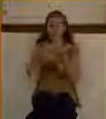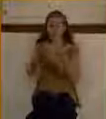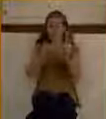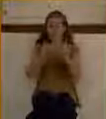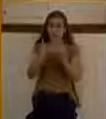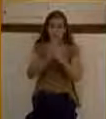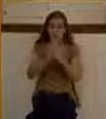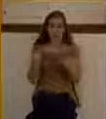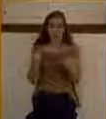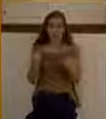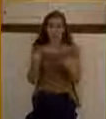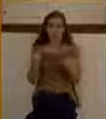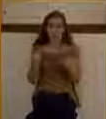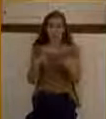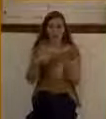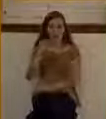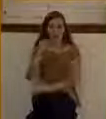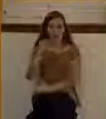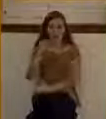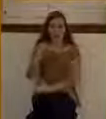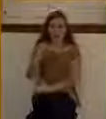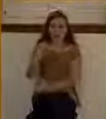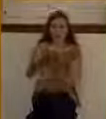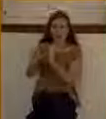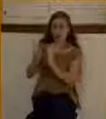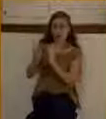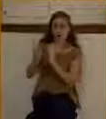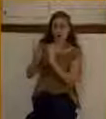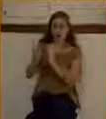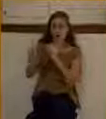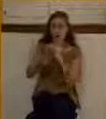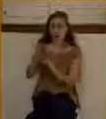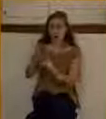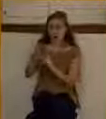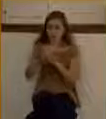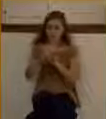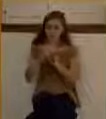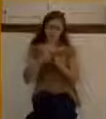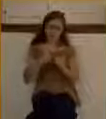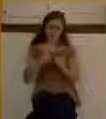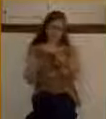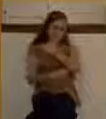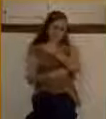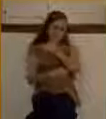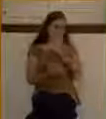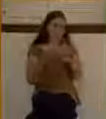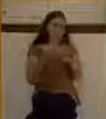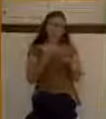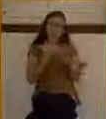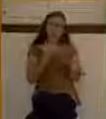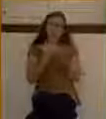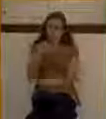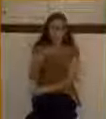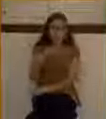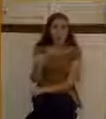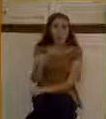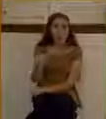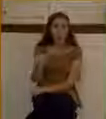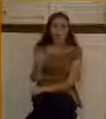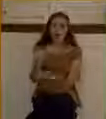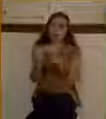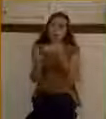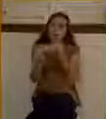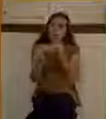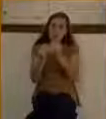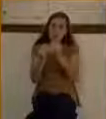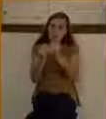happened yet, and you're tempted to give up. Friend, don't give up. Let Bartimaeus encourage you. Use more intensity. Just keep on